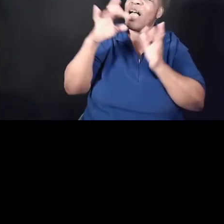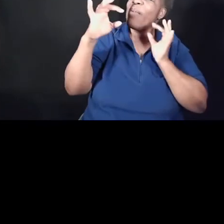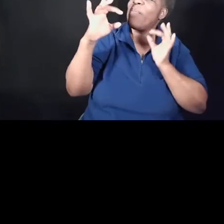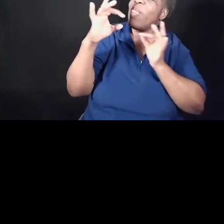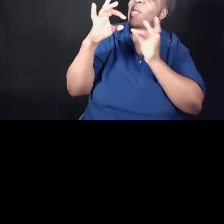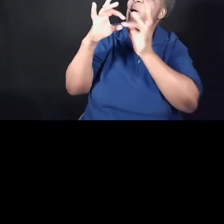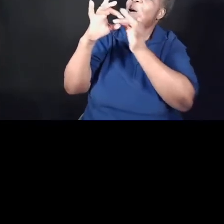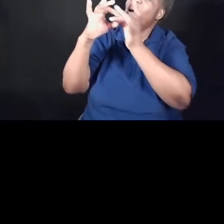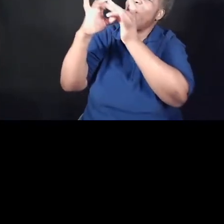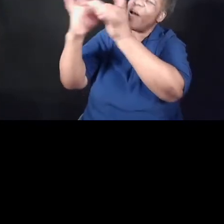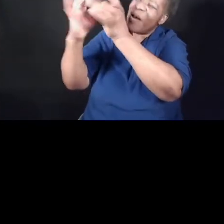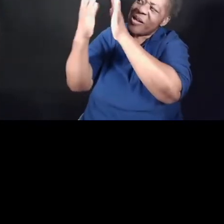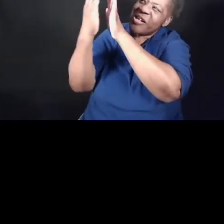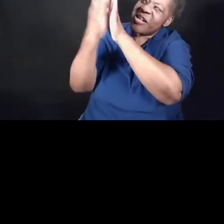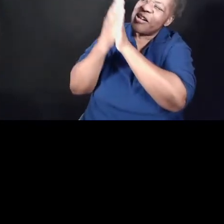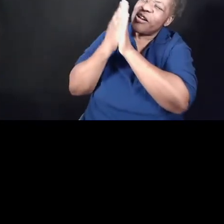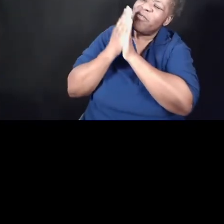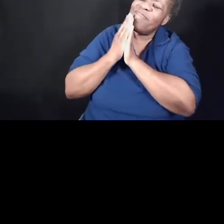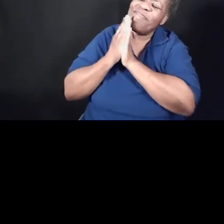are mine.